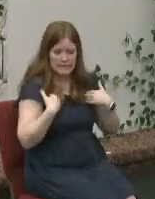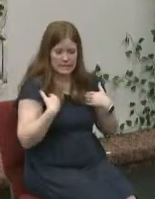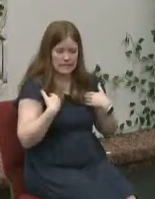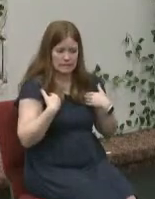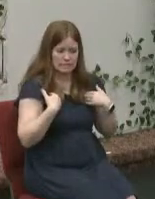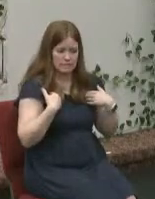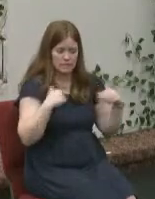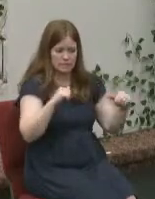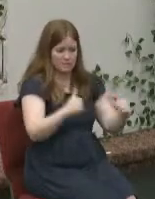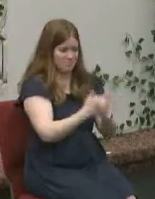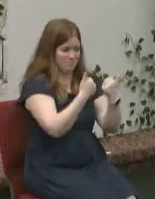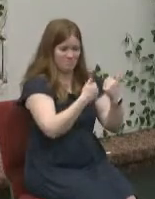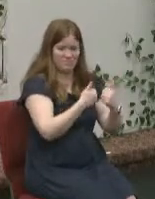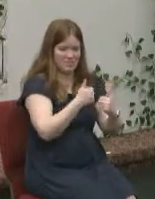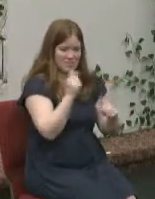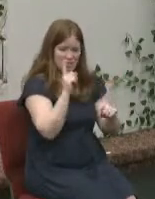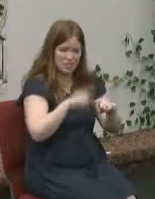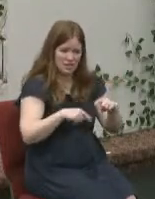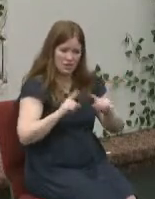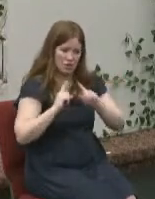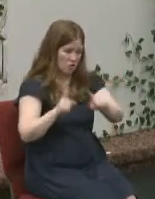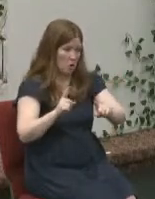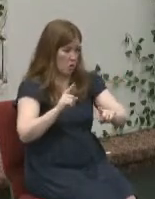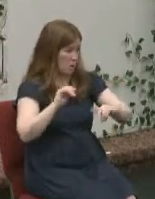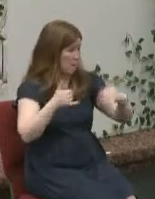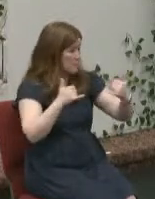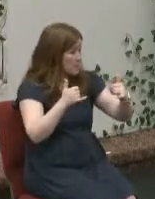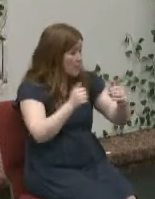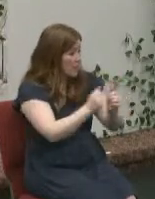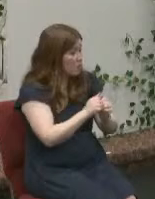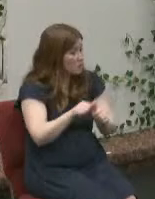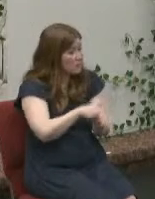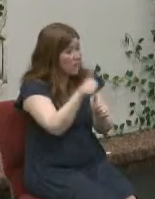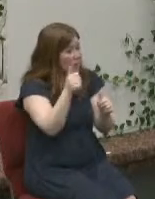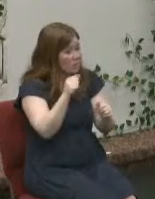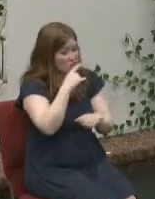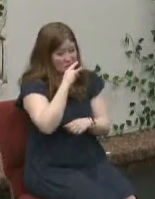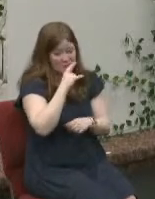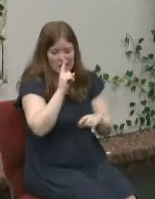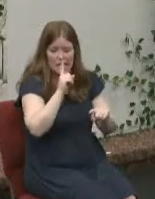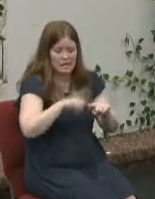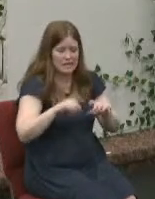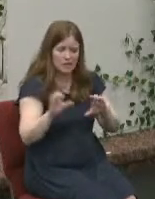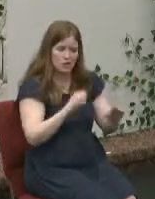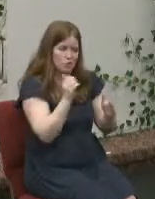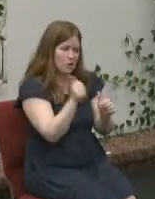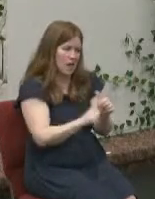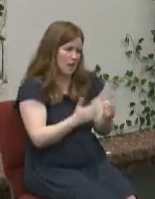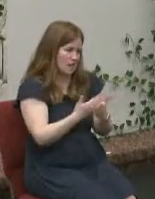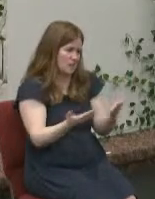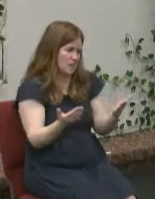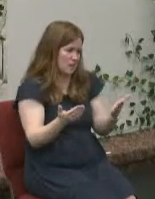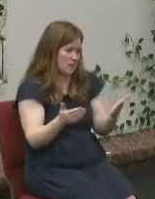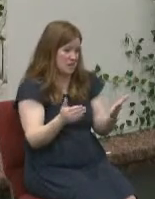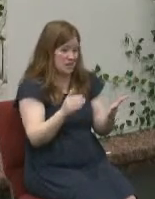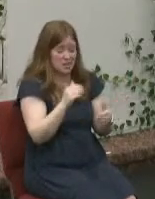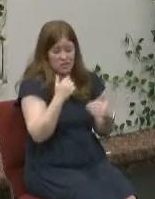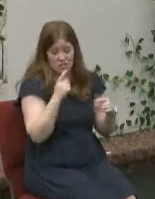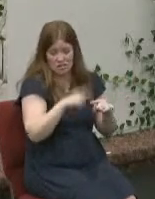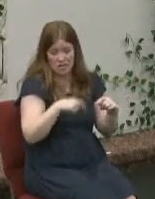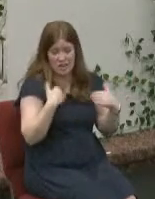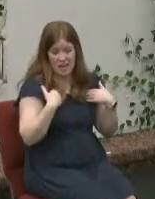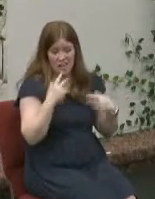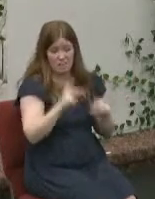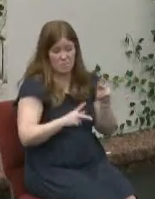accidents she cannot be in recess she can't do anything she really can't have anyone else really all that near her at all